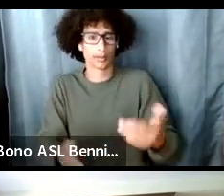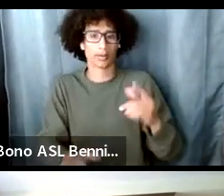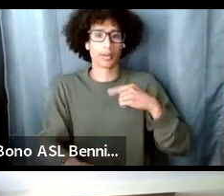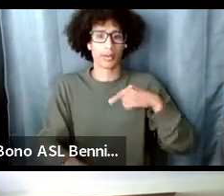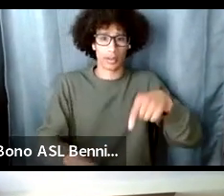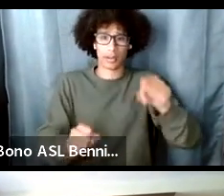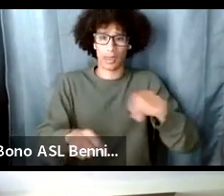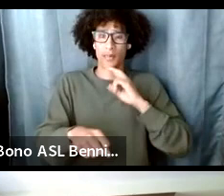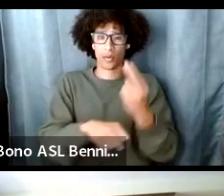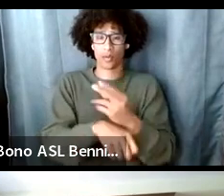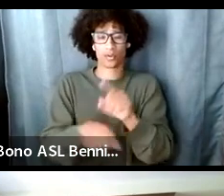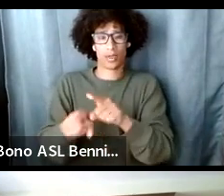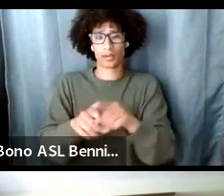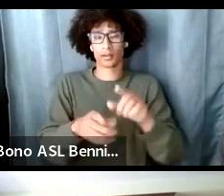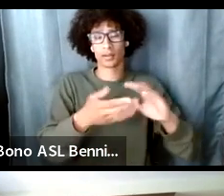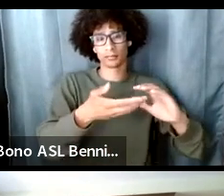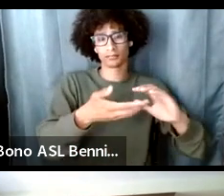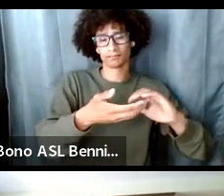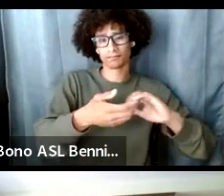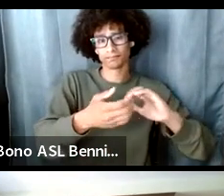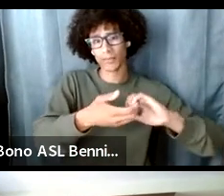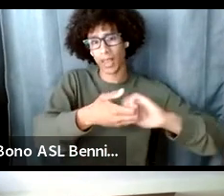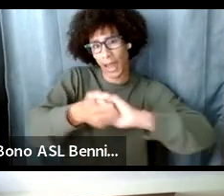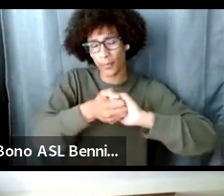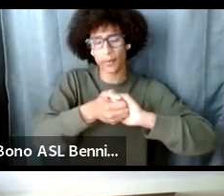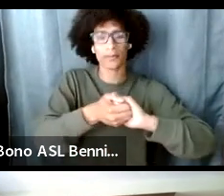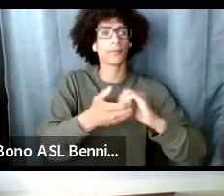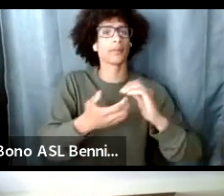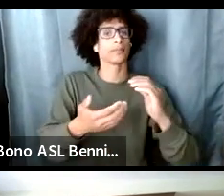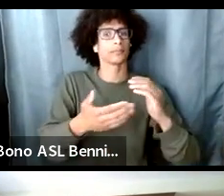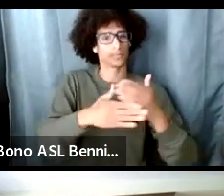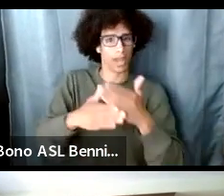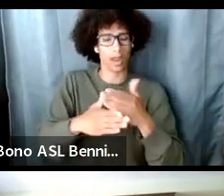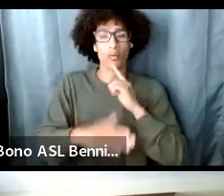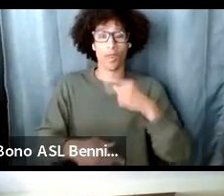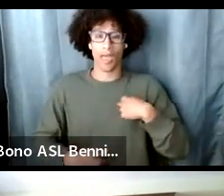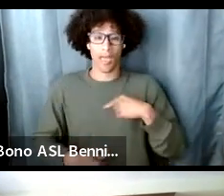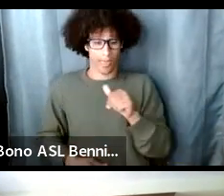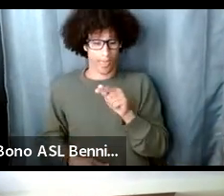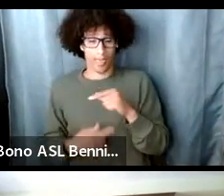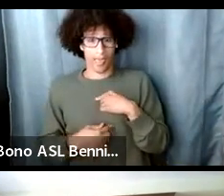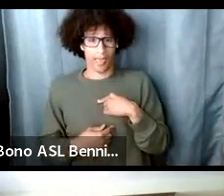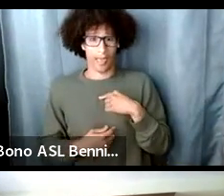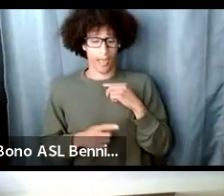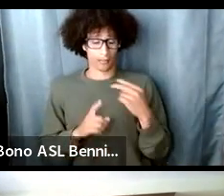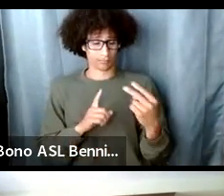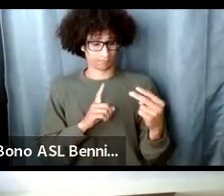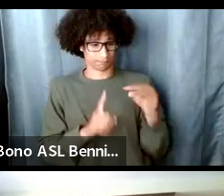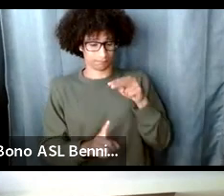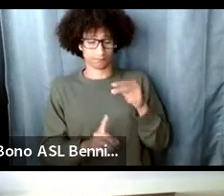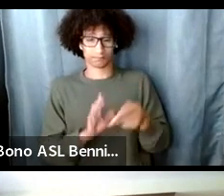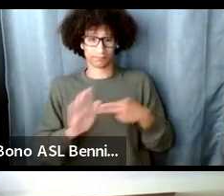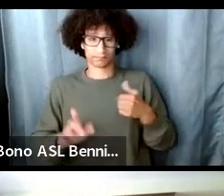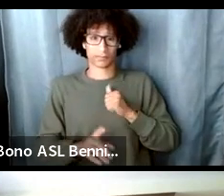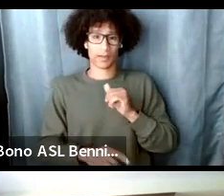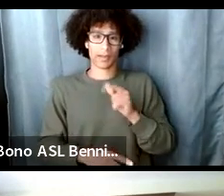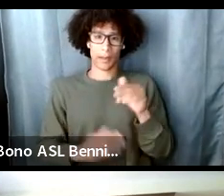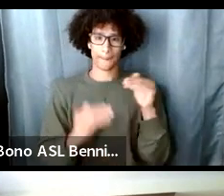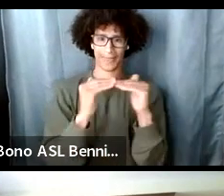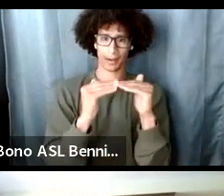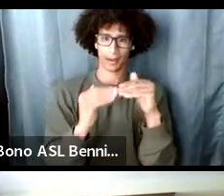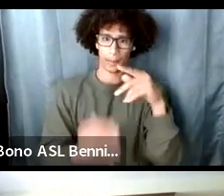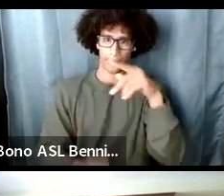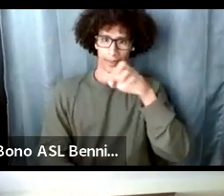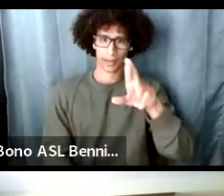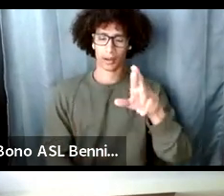i'm not you know i am up here like this is we are in this together so that's if that's also something that feels helpful this space is